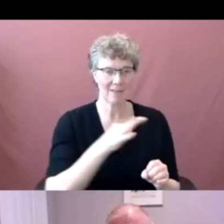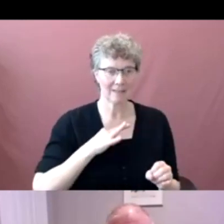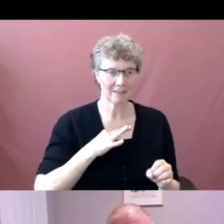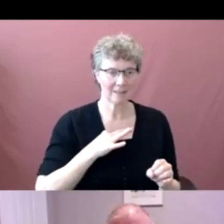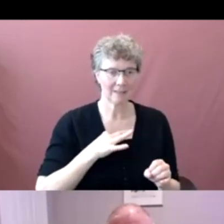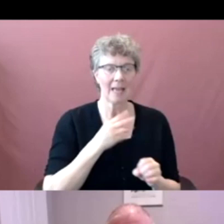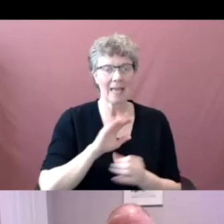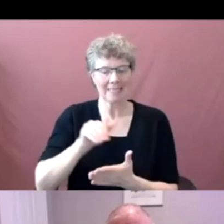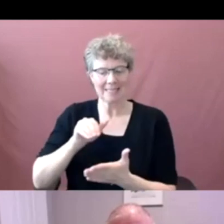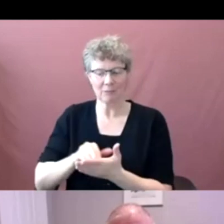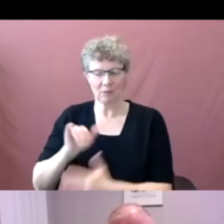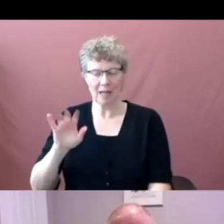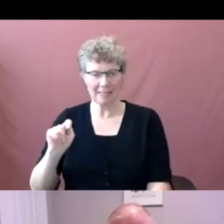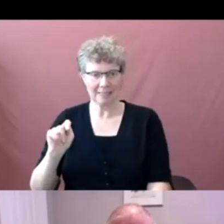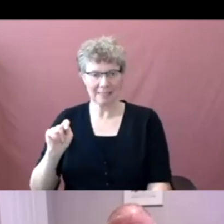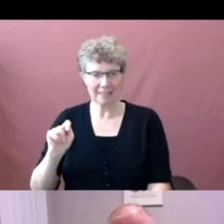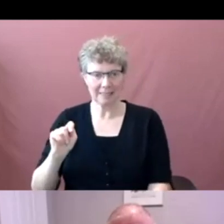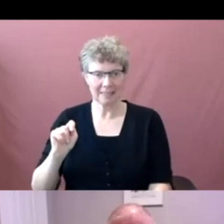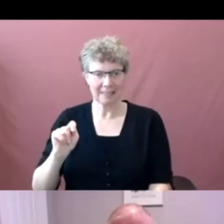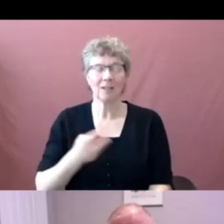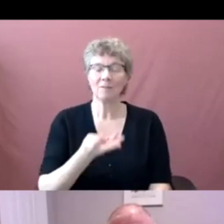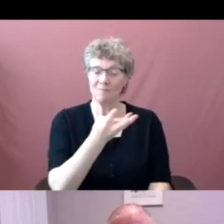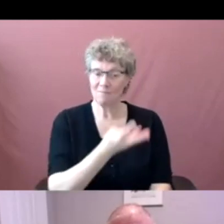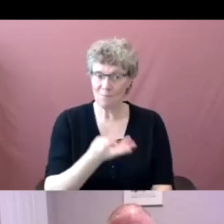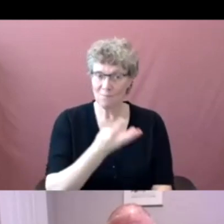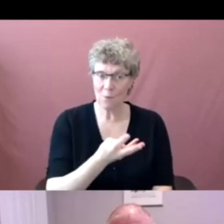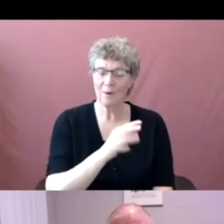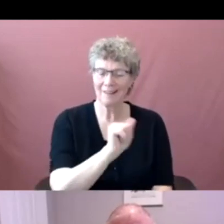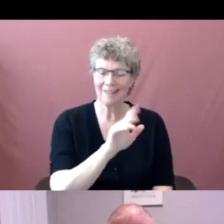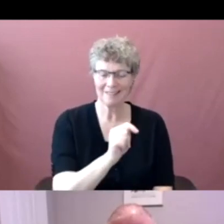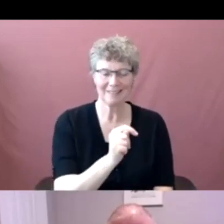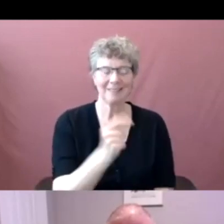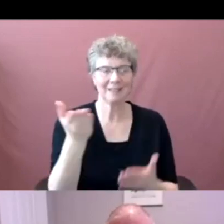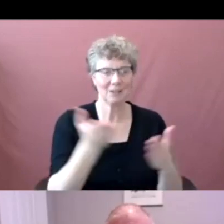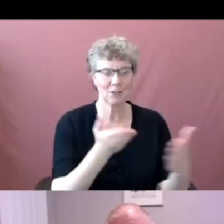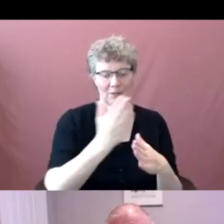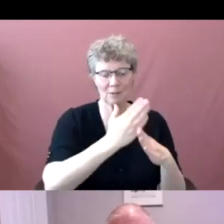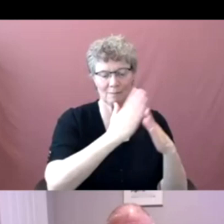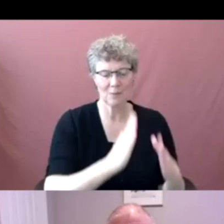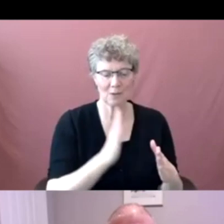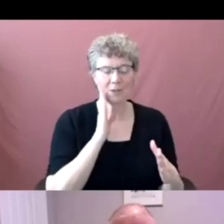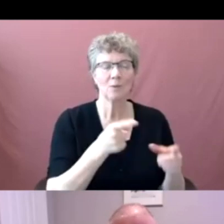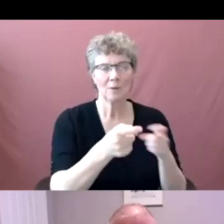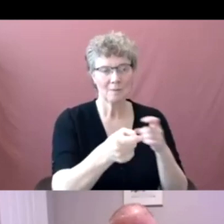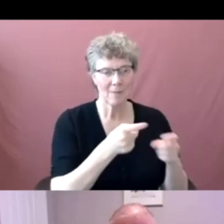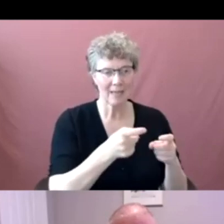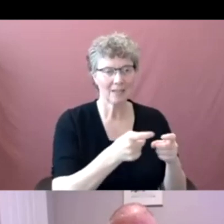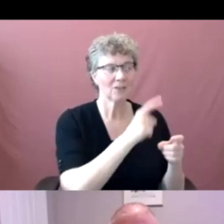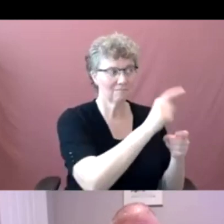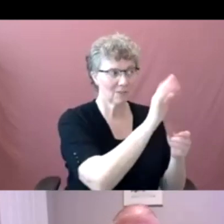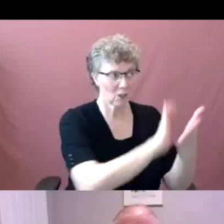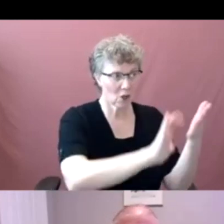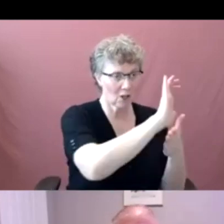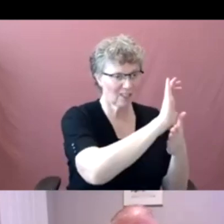these four IT service partners that manage the strategy for colleges, that manage the